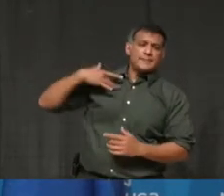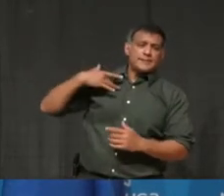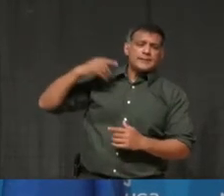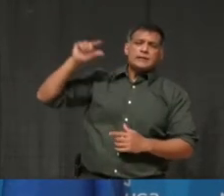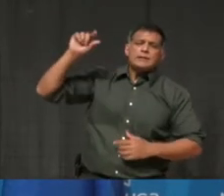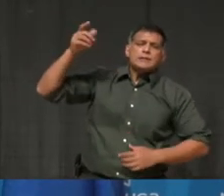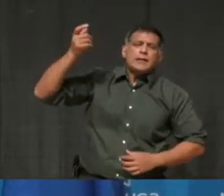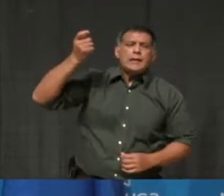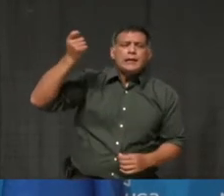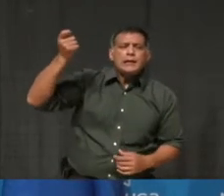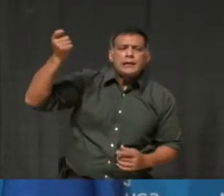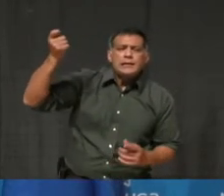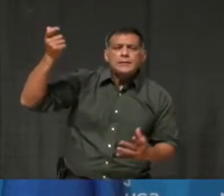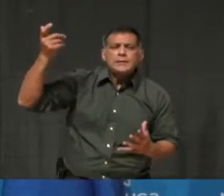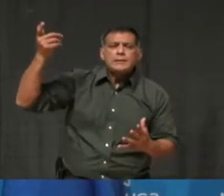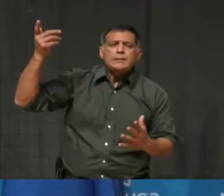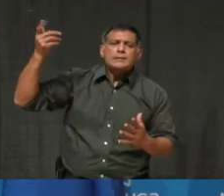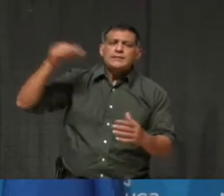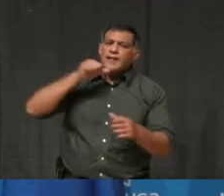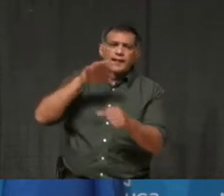to get us through this crisis.